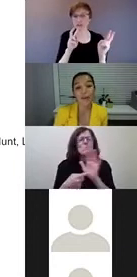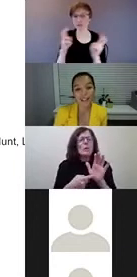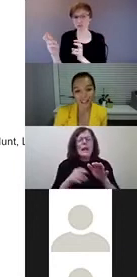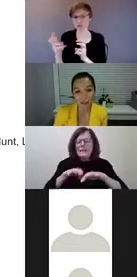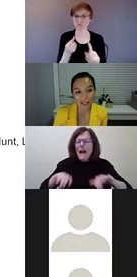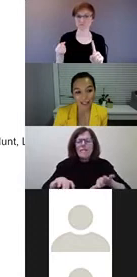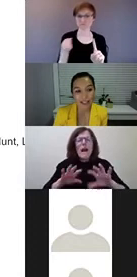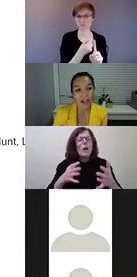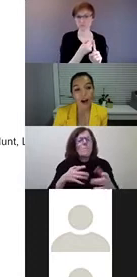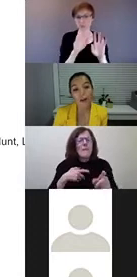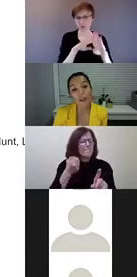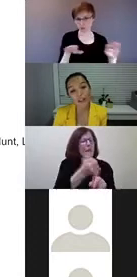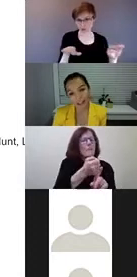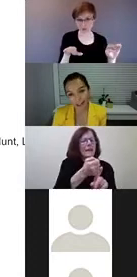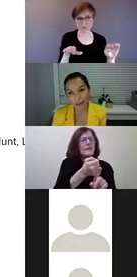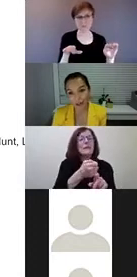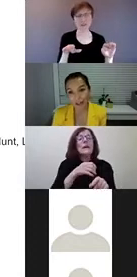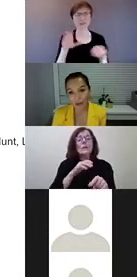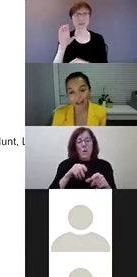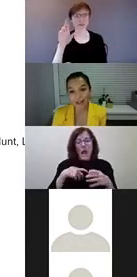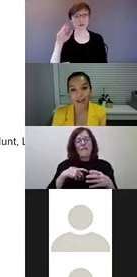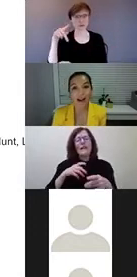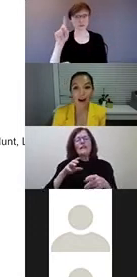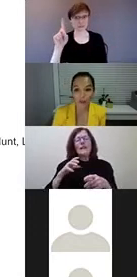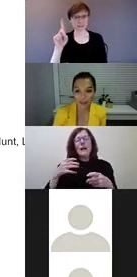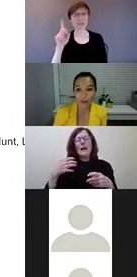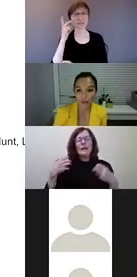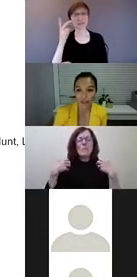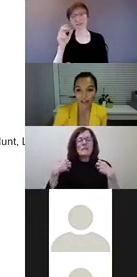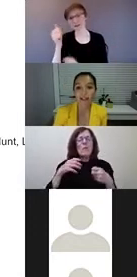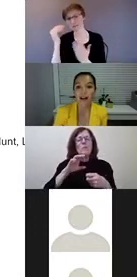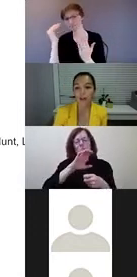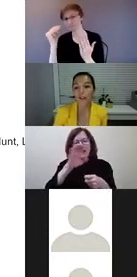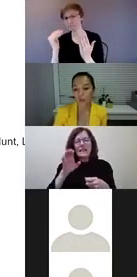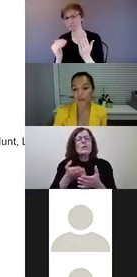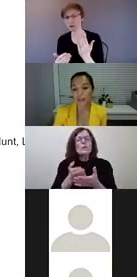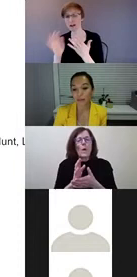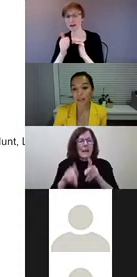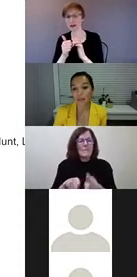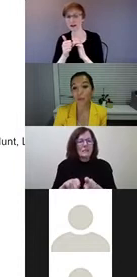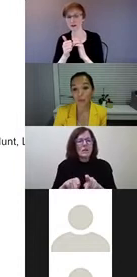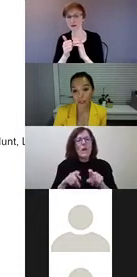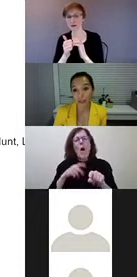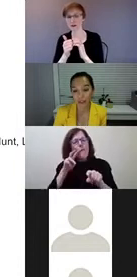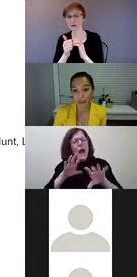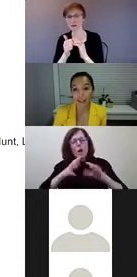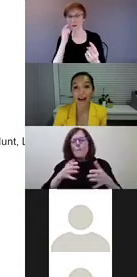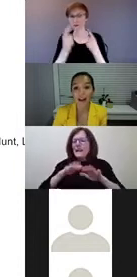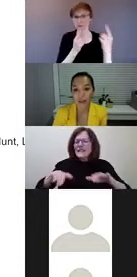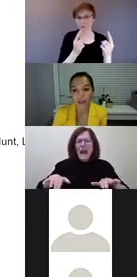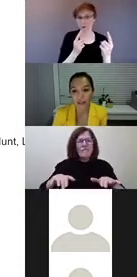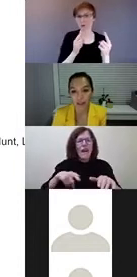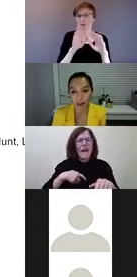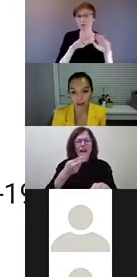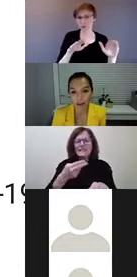within the CRPD, how the other articles are addressed and how we can consider how children with disabilities will be considered and